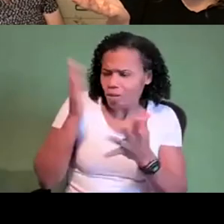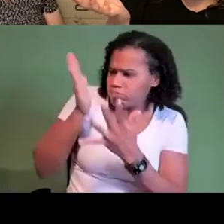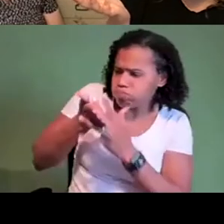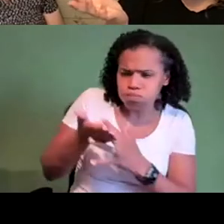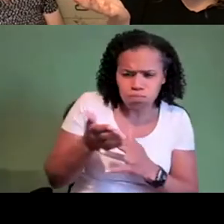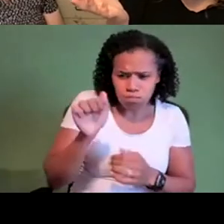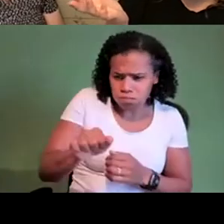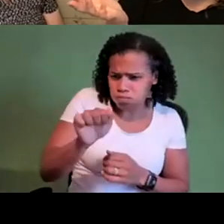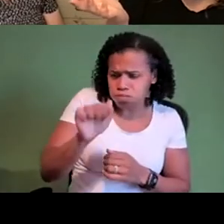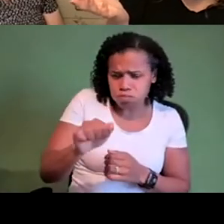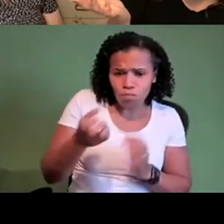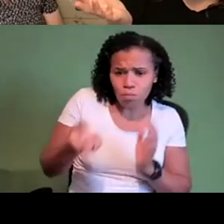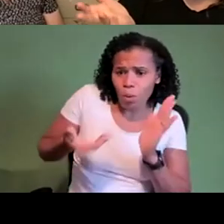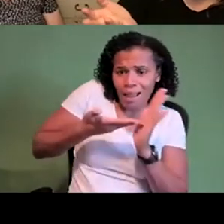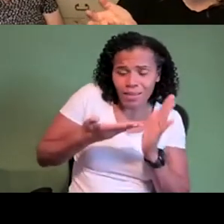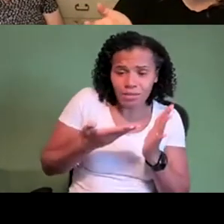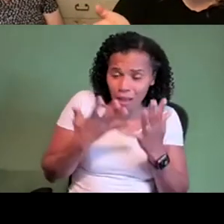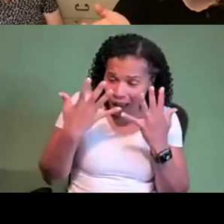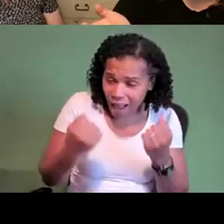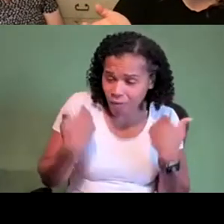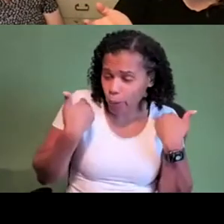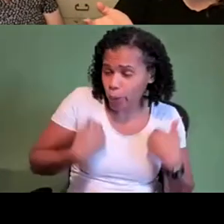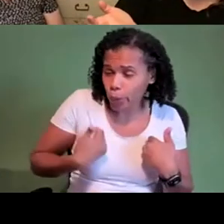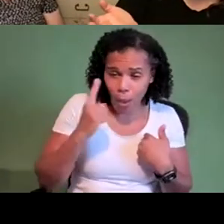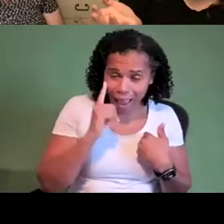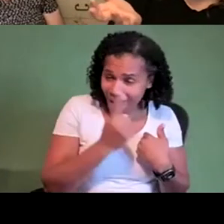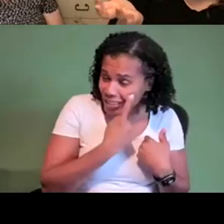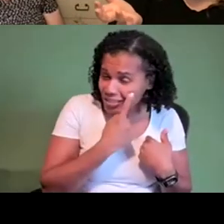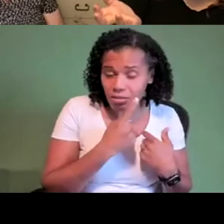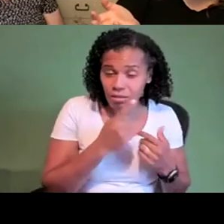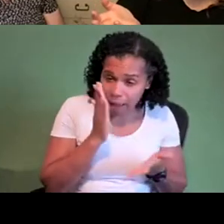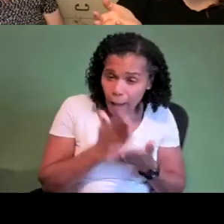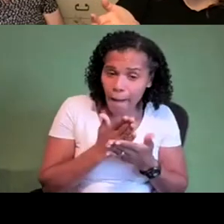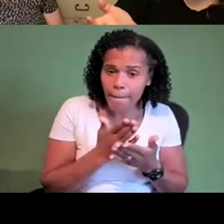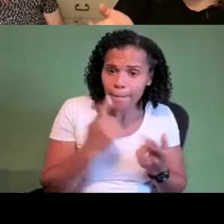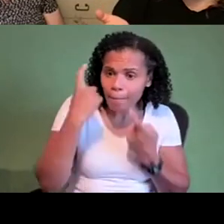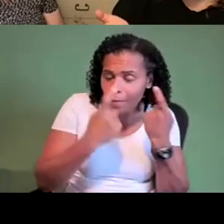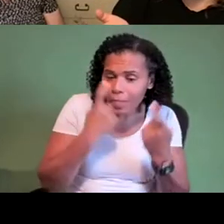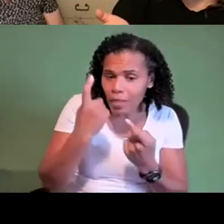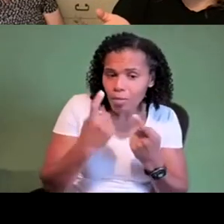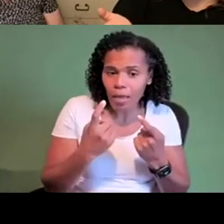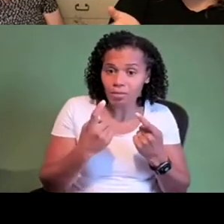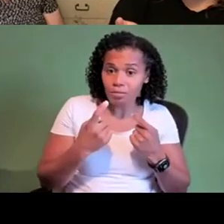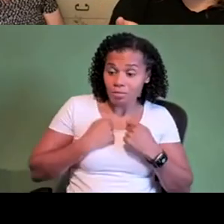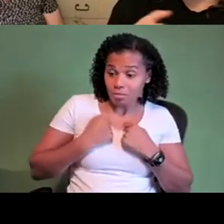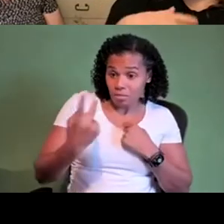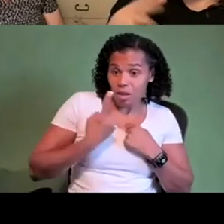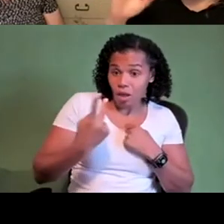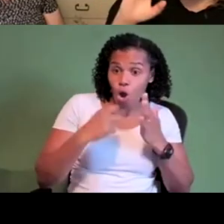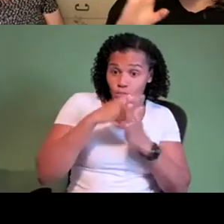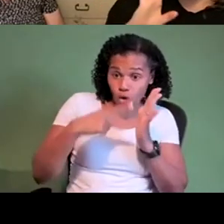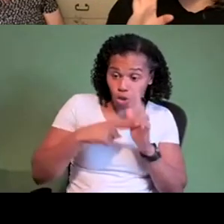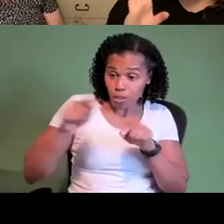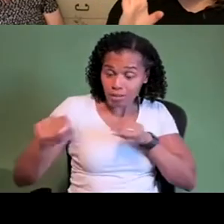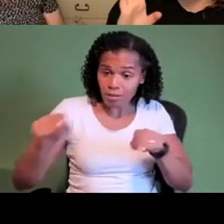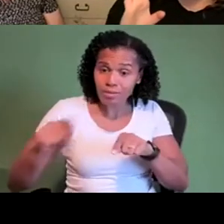is incredibly compelling i mean if you compare all the outcomes between our two projects plus if